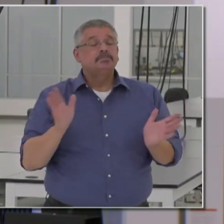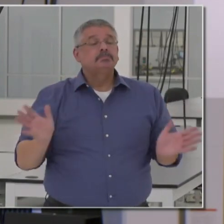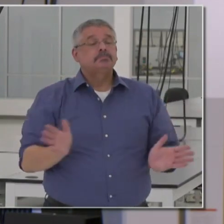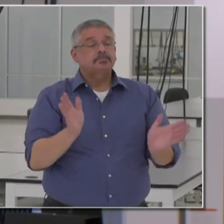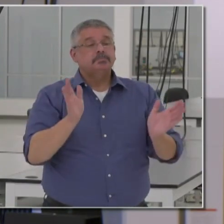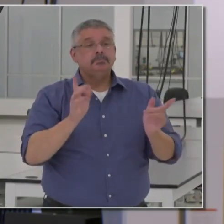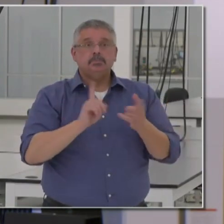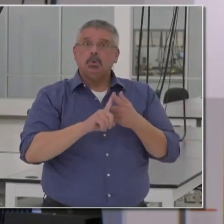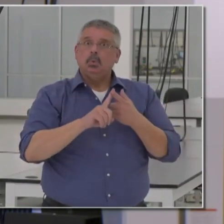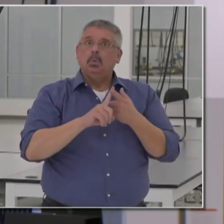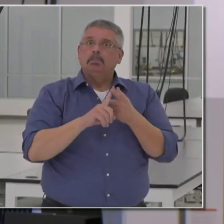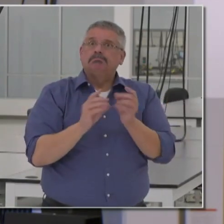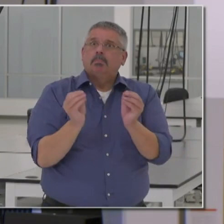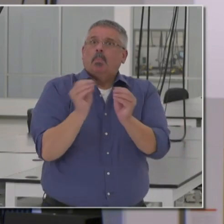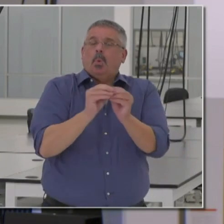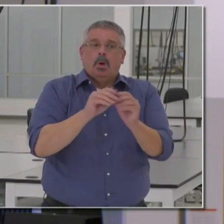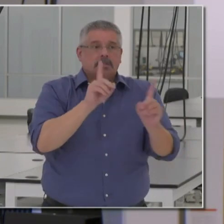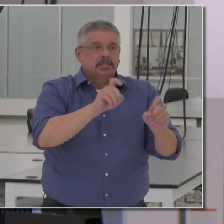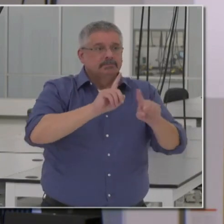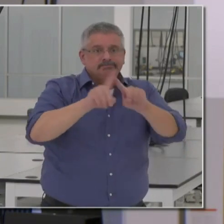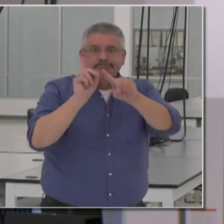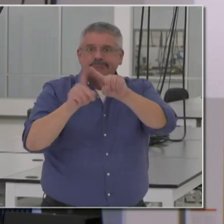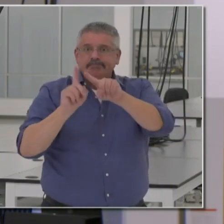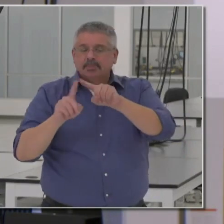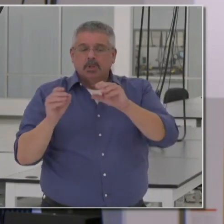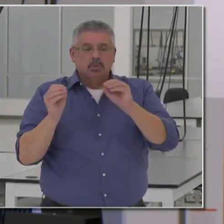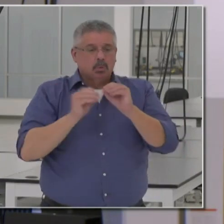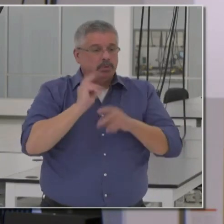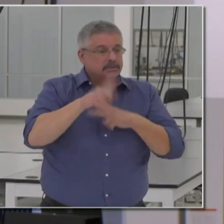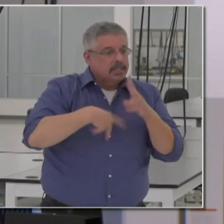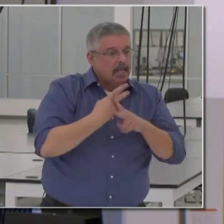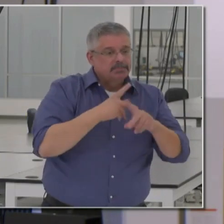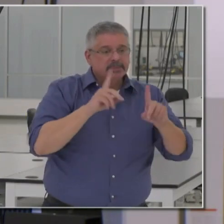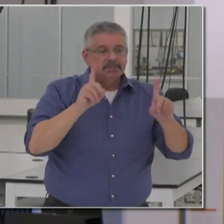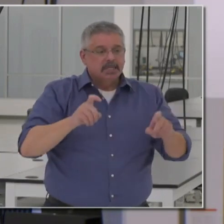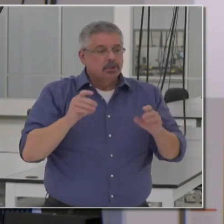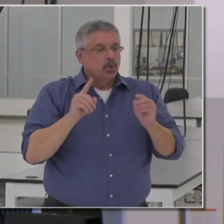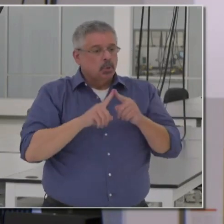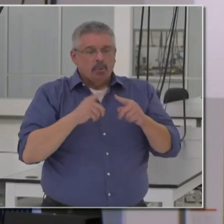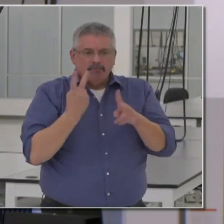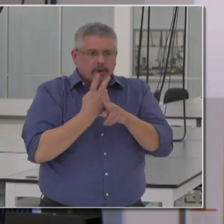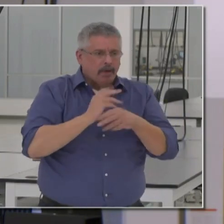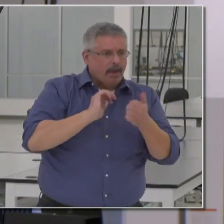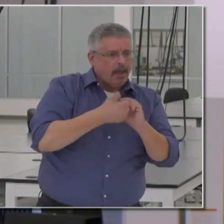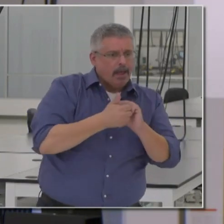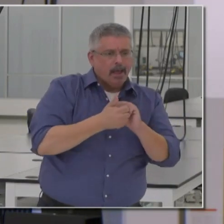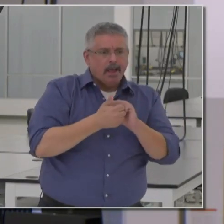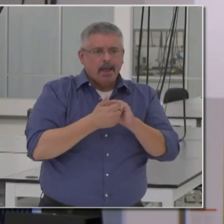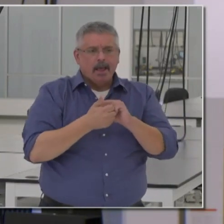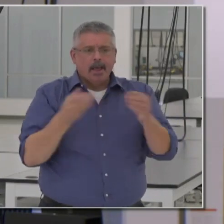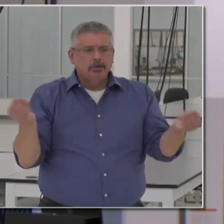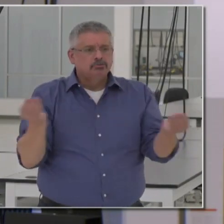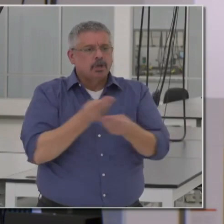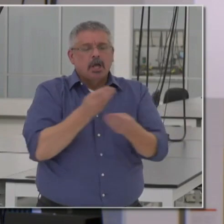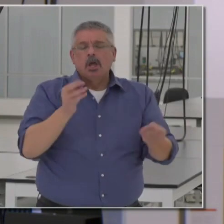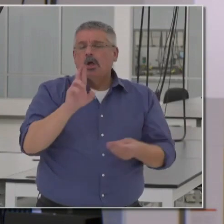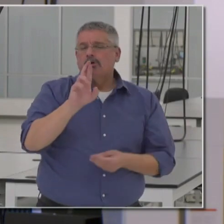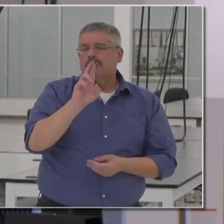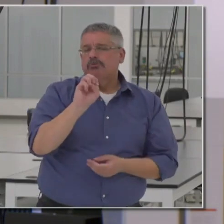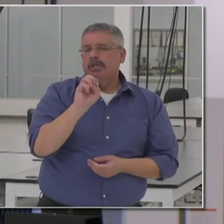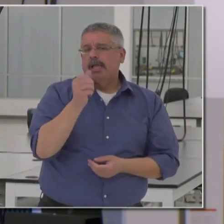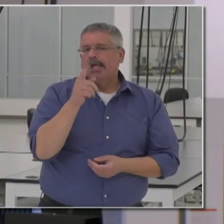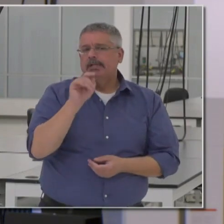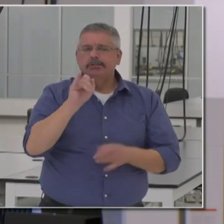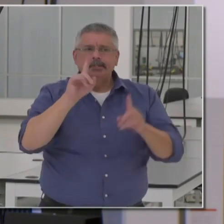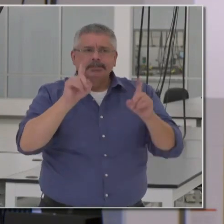out the boundaries of innovation and discovery as it relates to new modalities of testing, new strategies on transport media and reagents and the like.